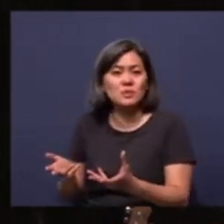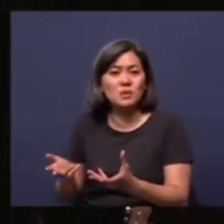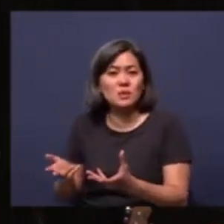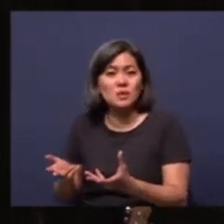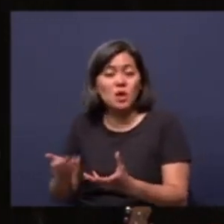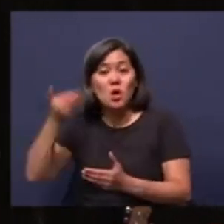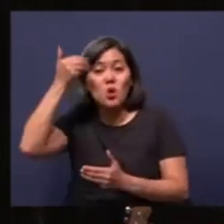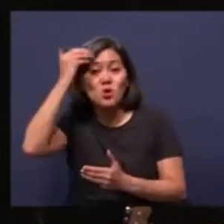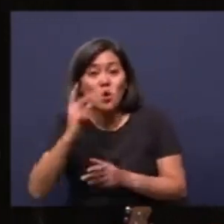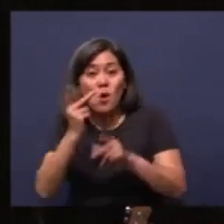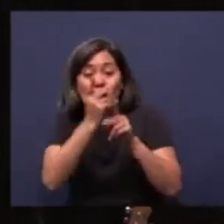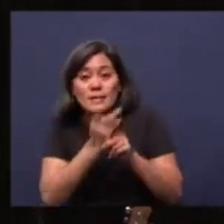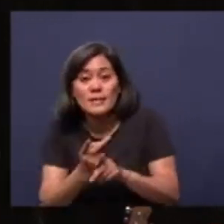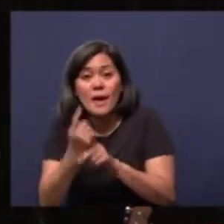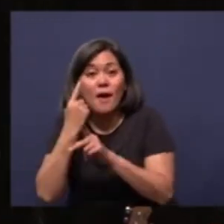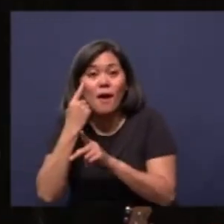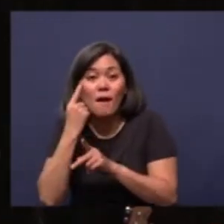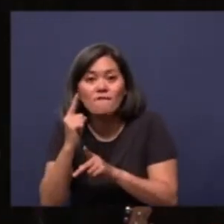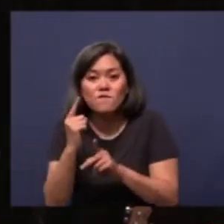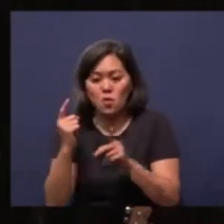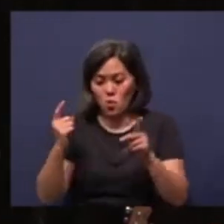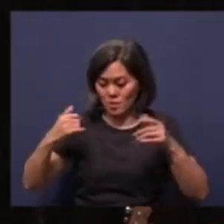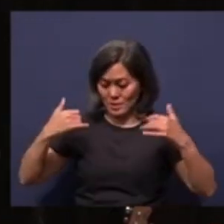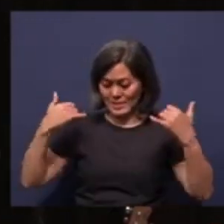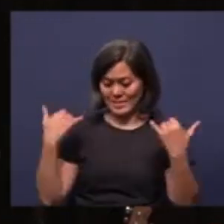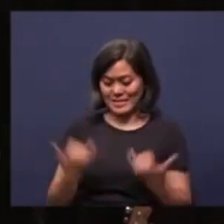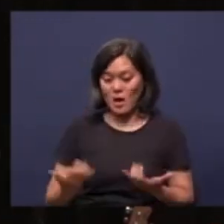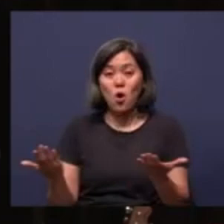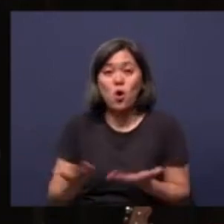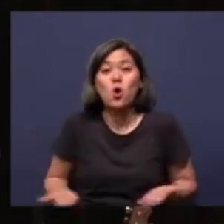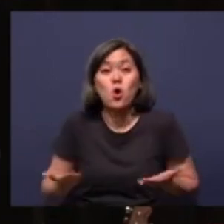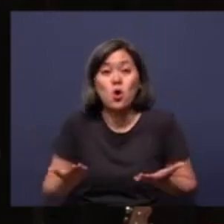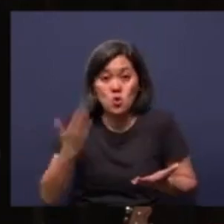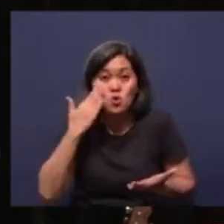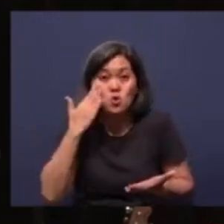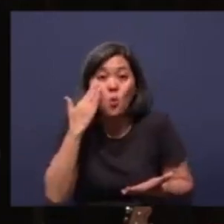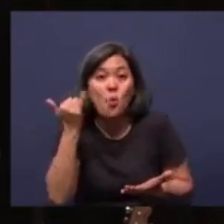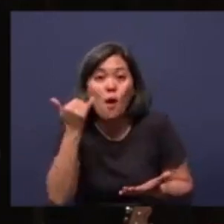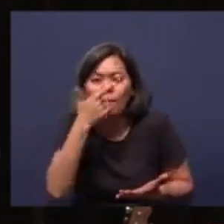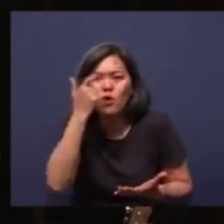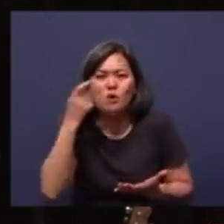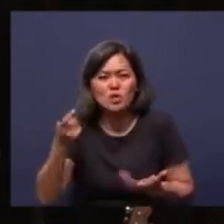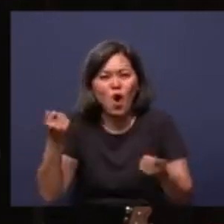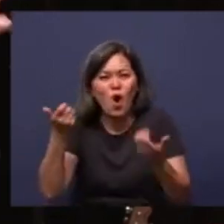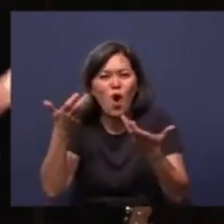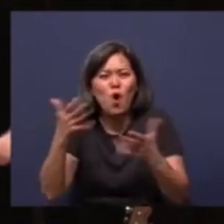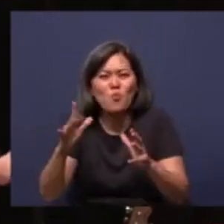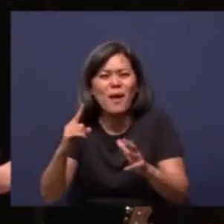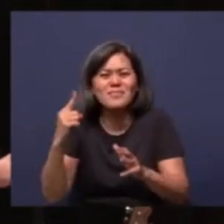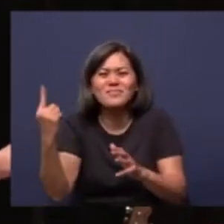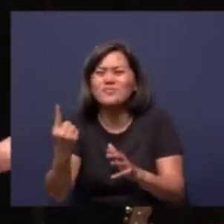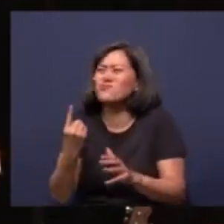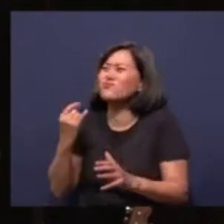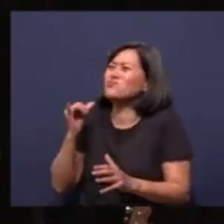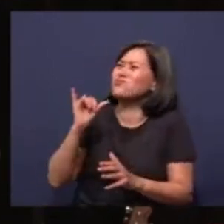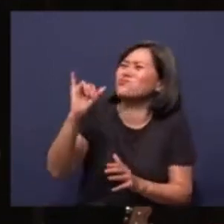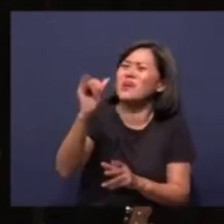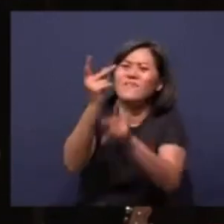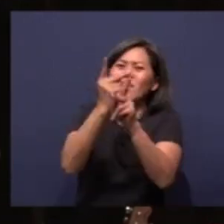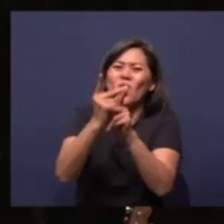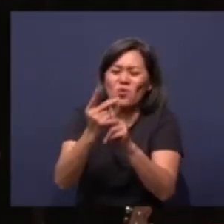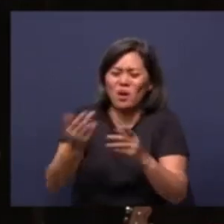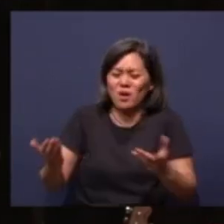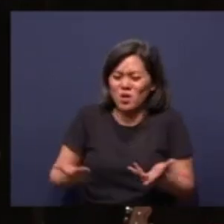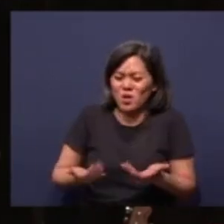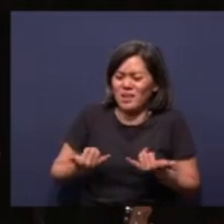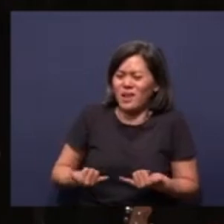God will care for the here and now. You know why? Because He has really cared for eternity. What is the here